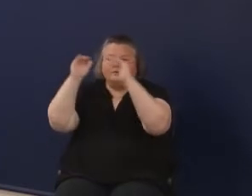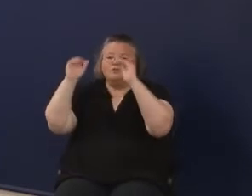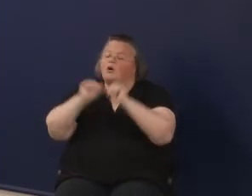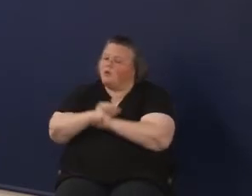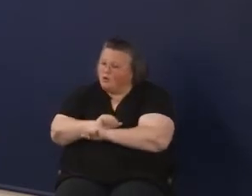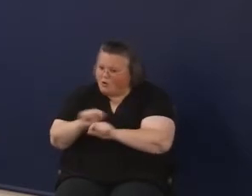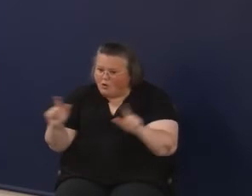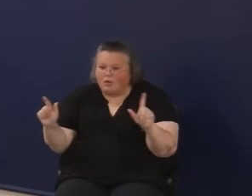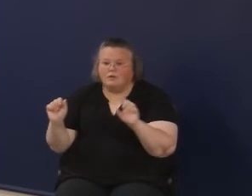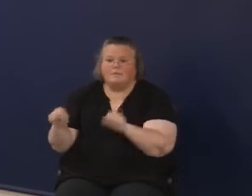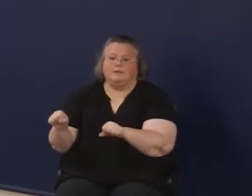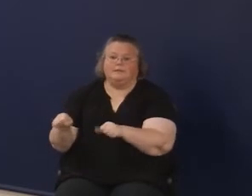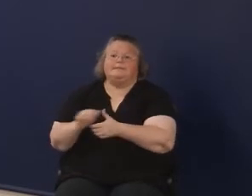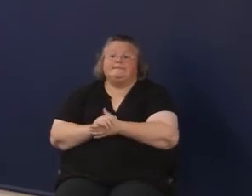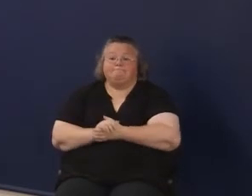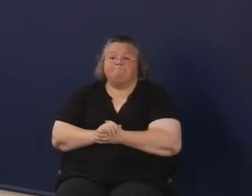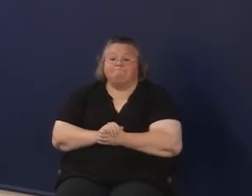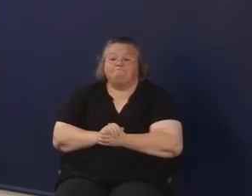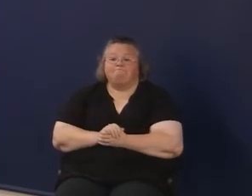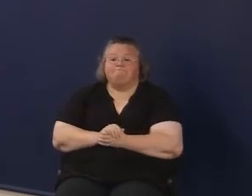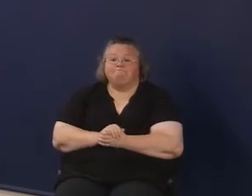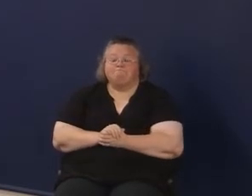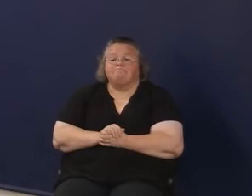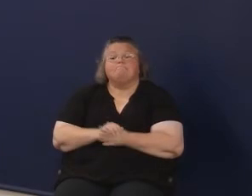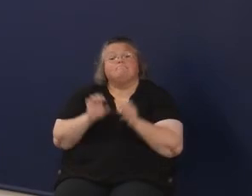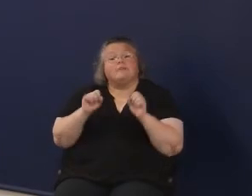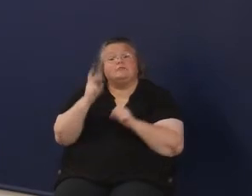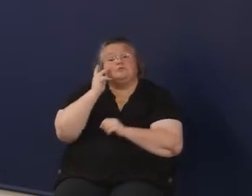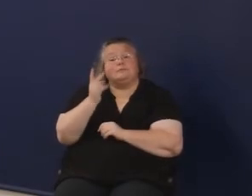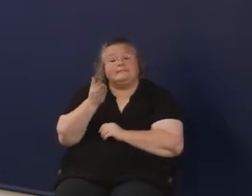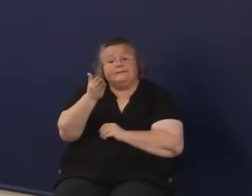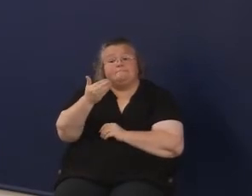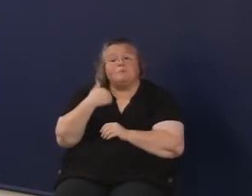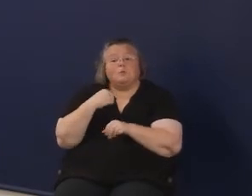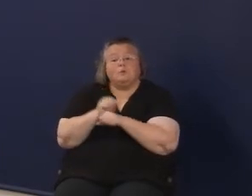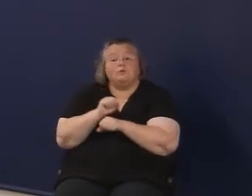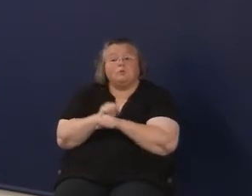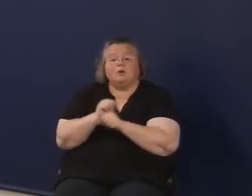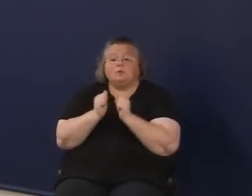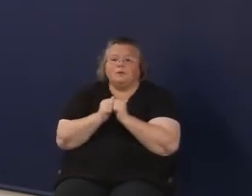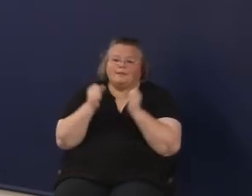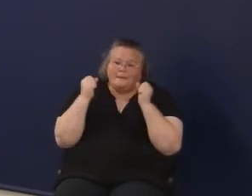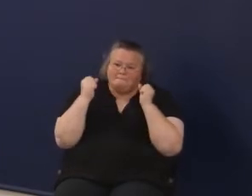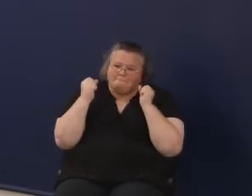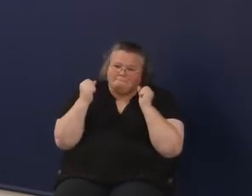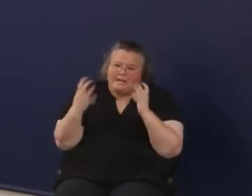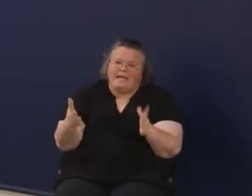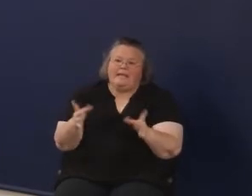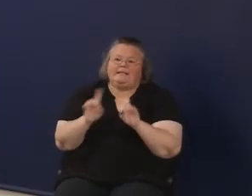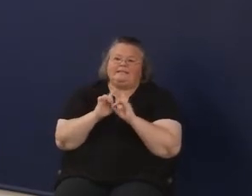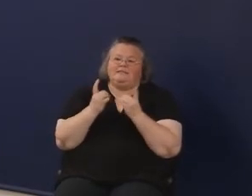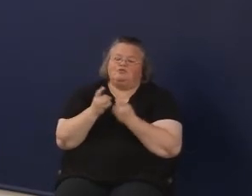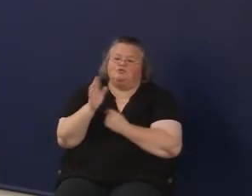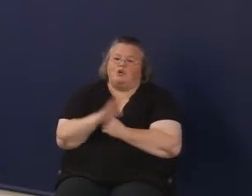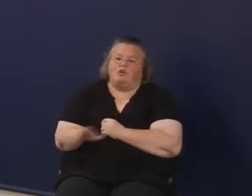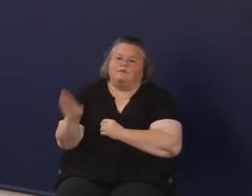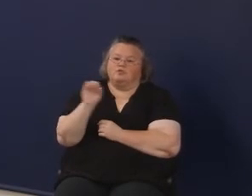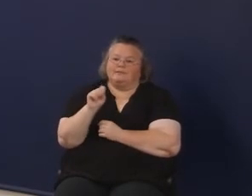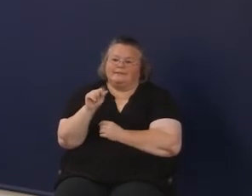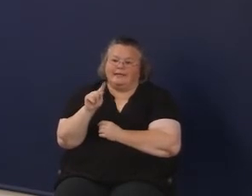Next slide, please. slide, As you can see, we have worked with a multitude of districts across the state,